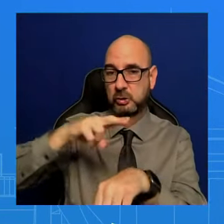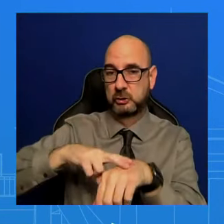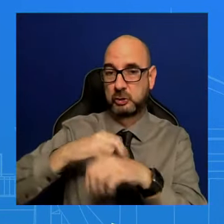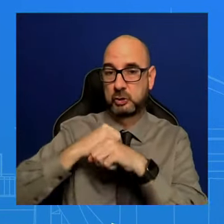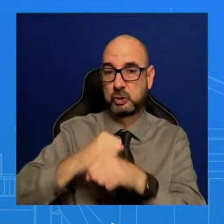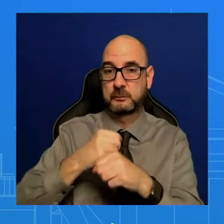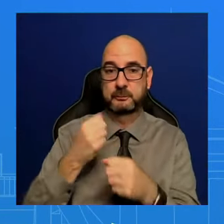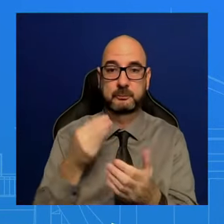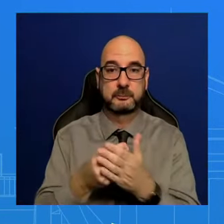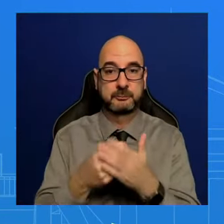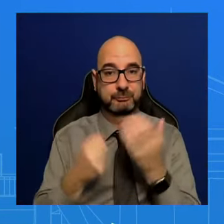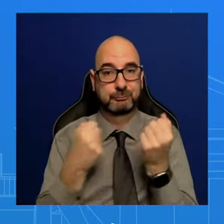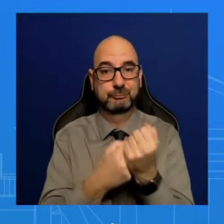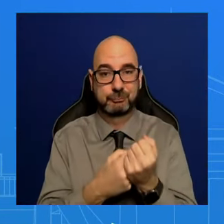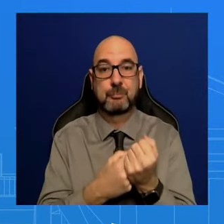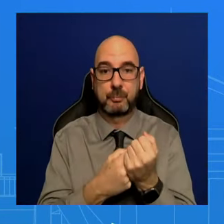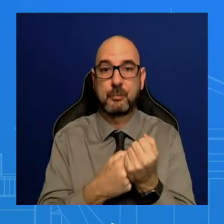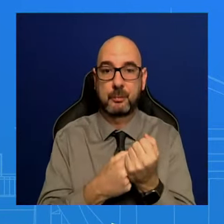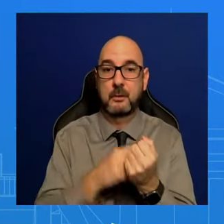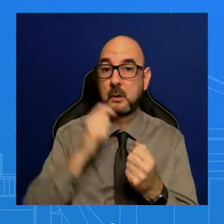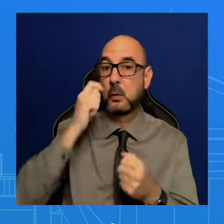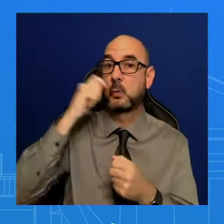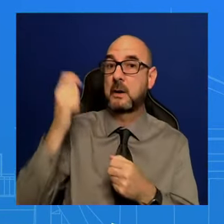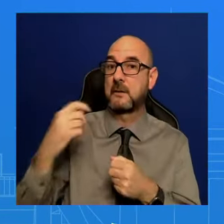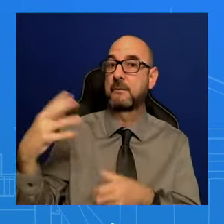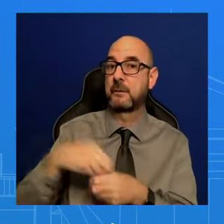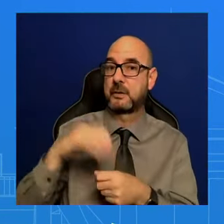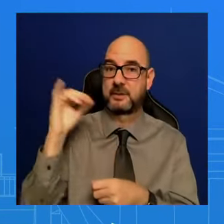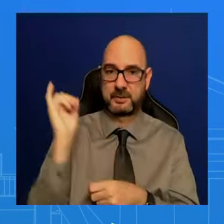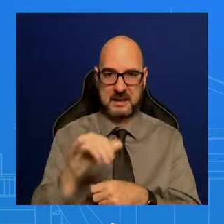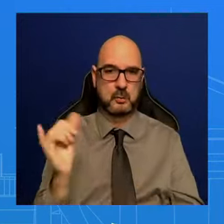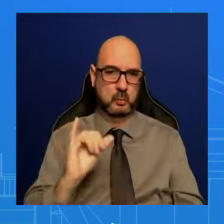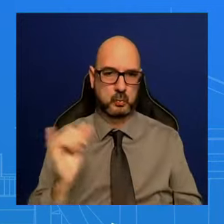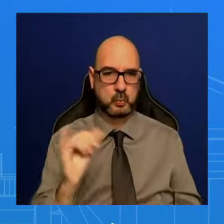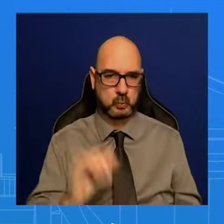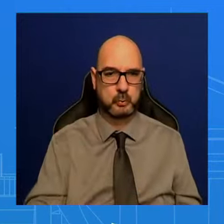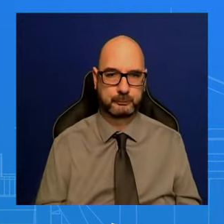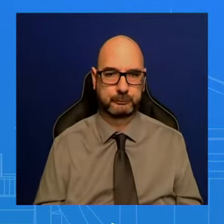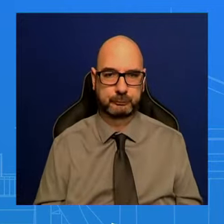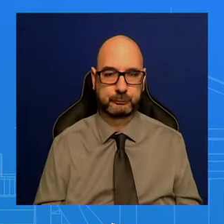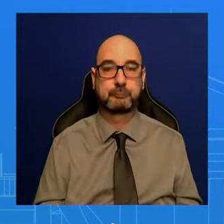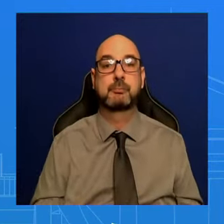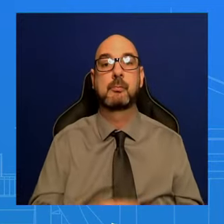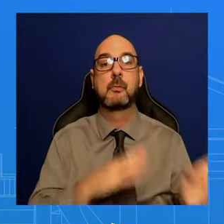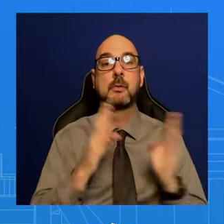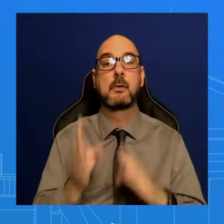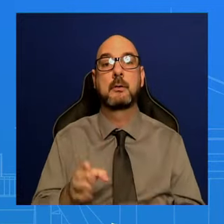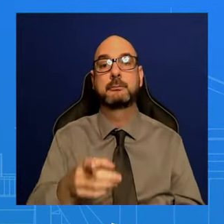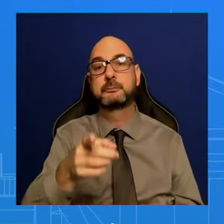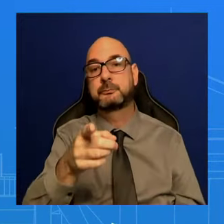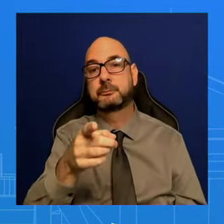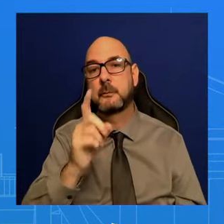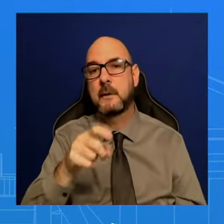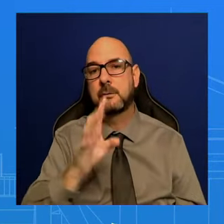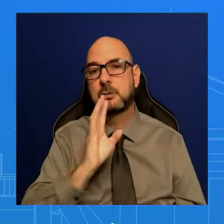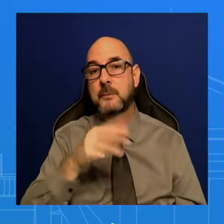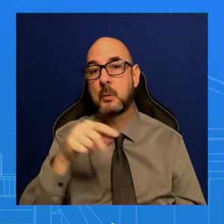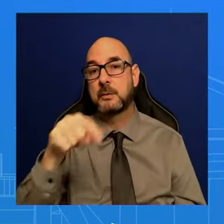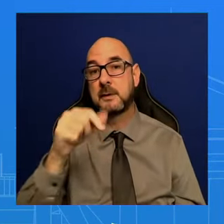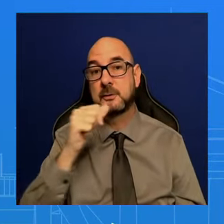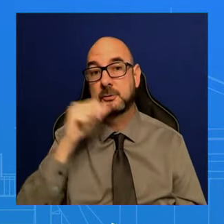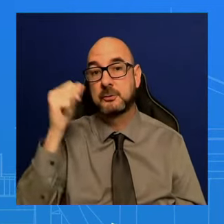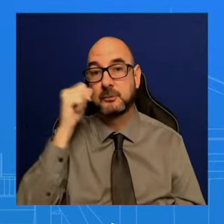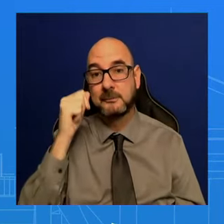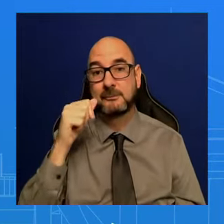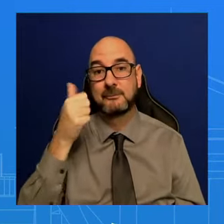Navalny also invited and couldn't attend? Ms. So, I talked about this yesterday. Mrs. Navalny was indeed invited personally